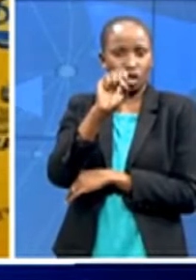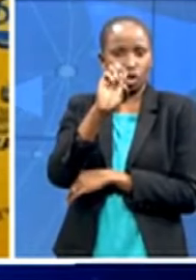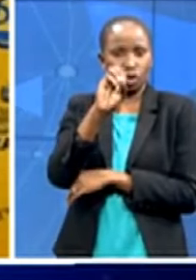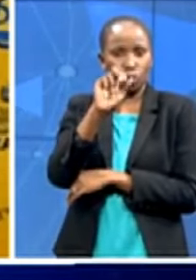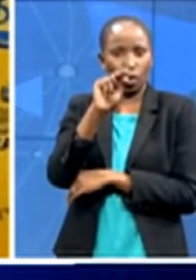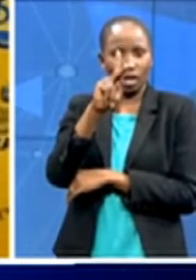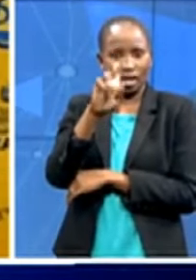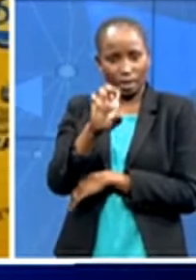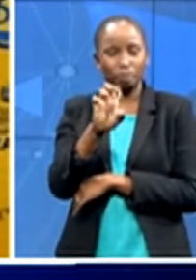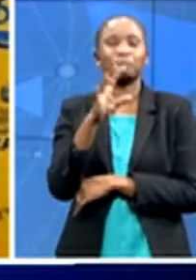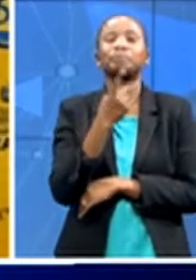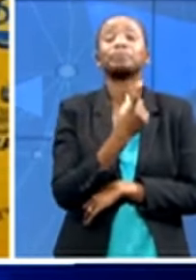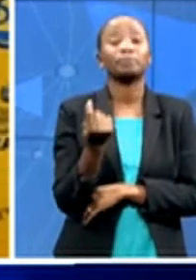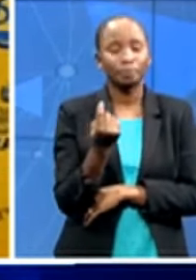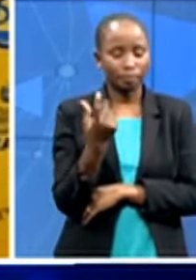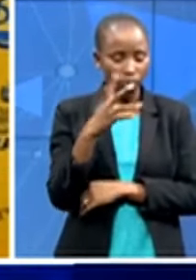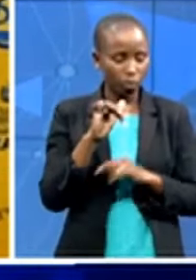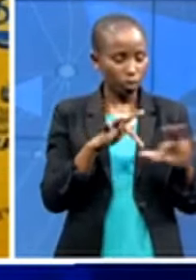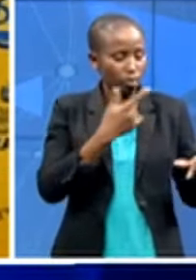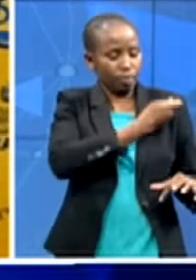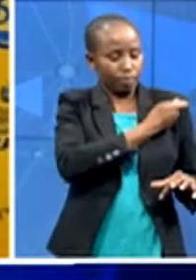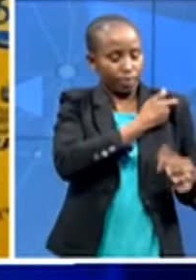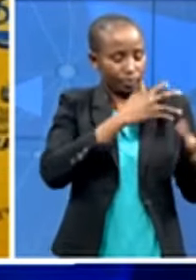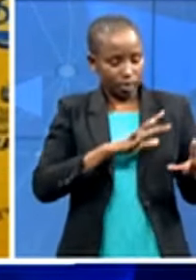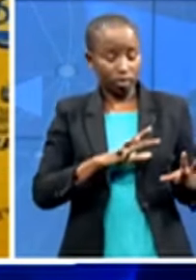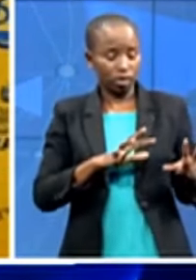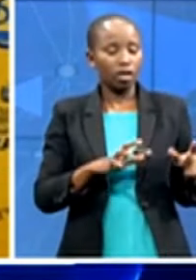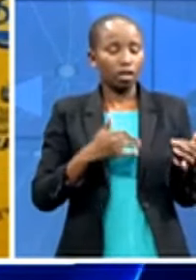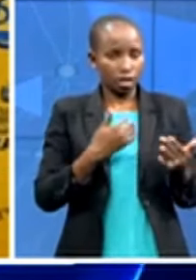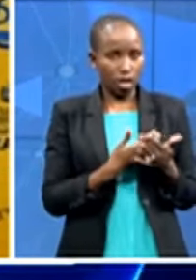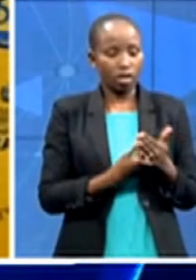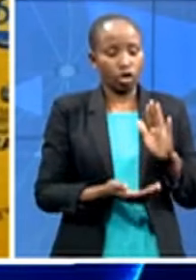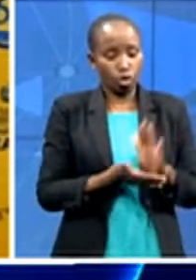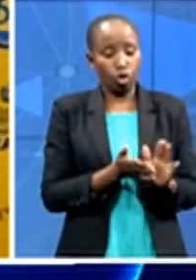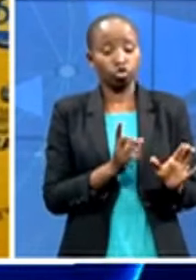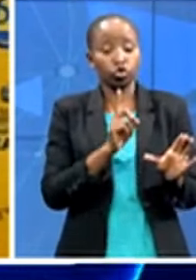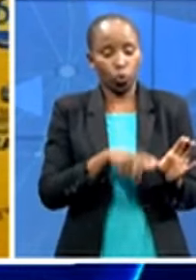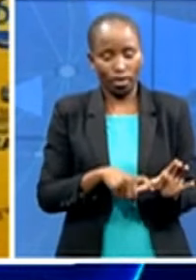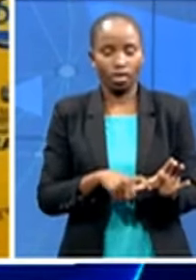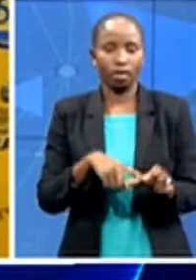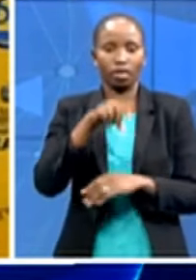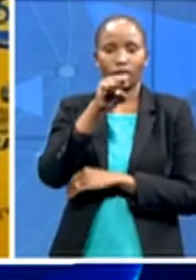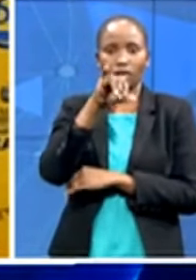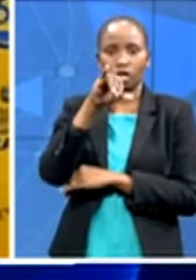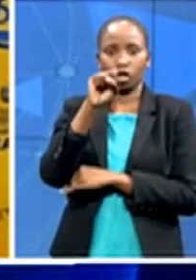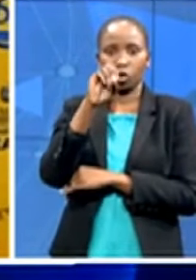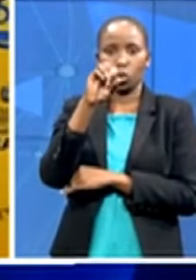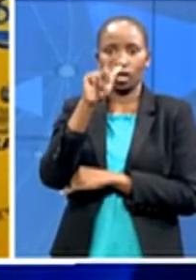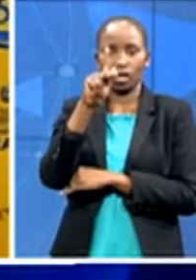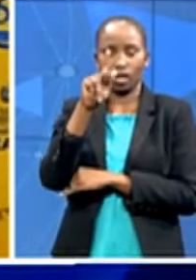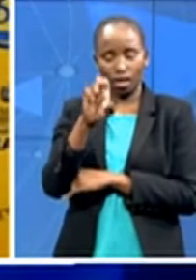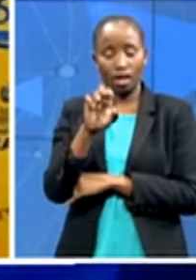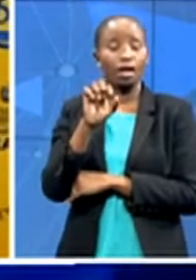to join those vaccinators of sisonki few as the the sisonki were they were working with us so that